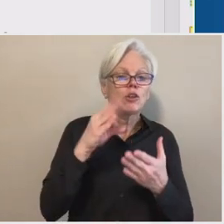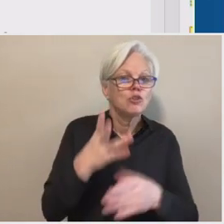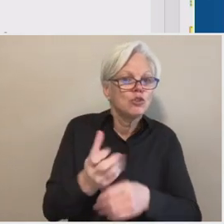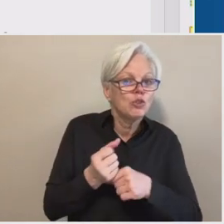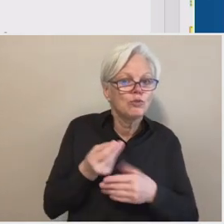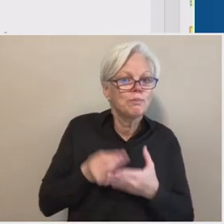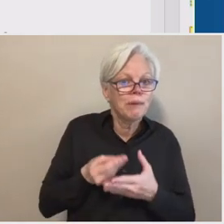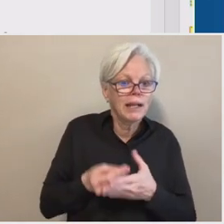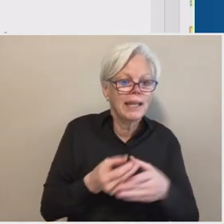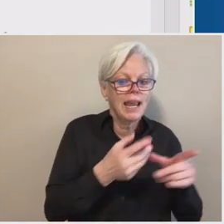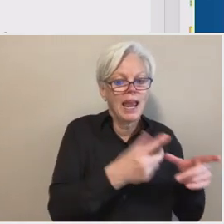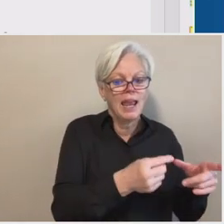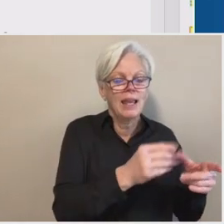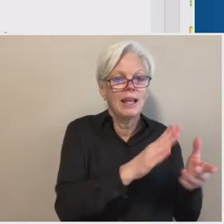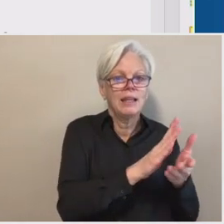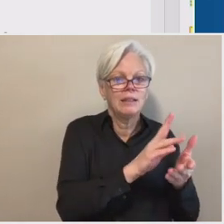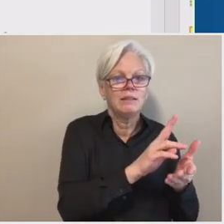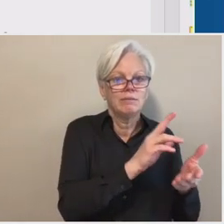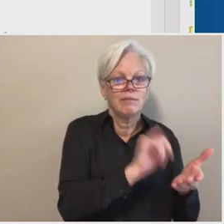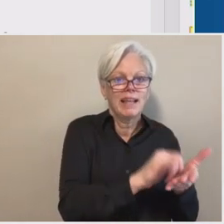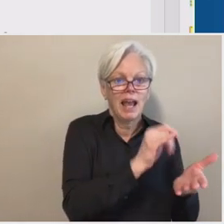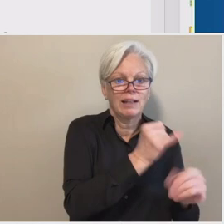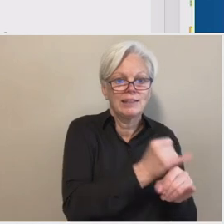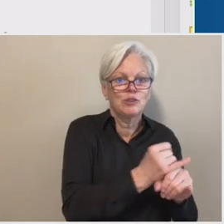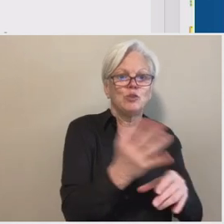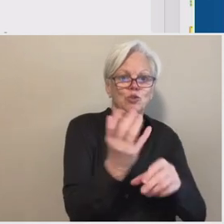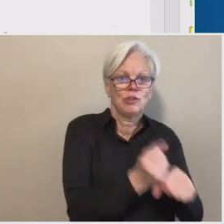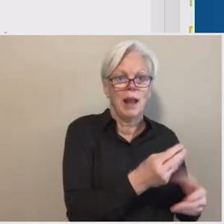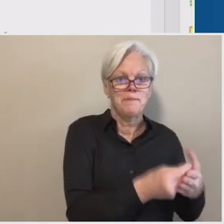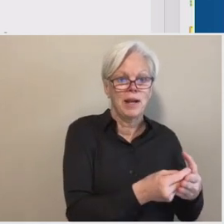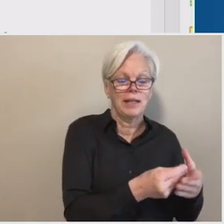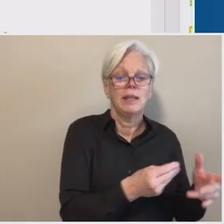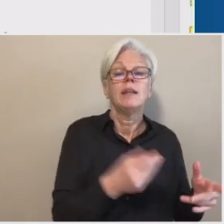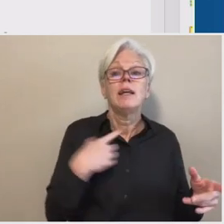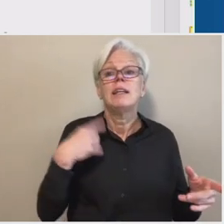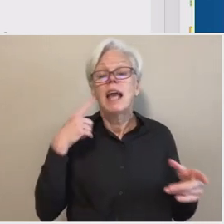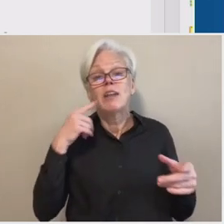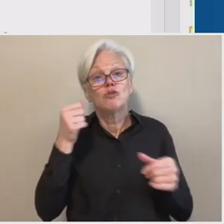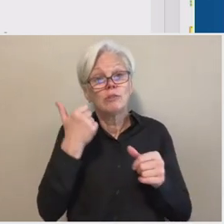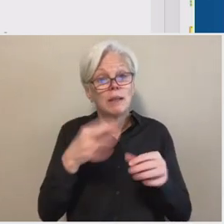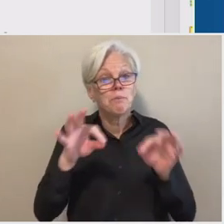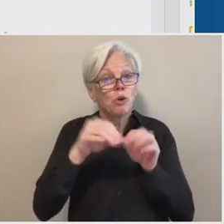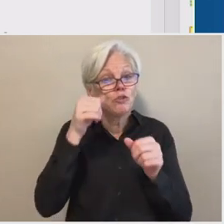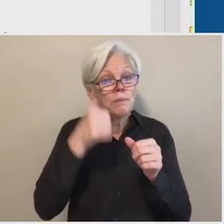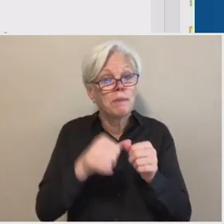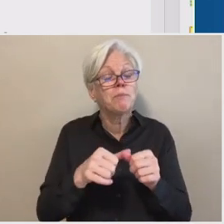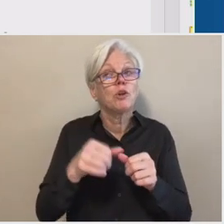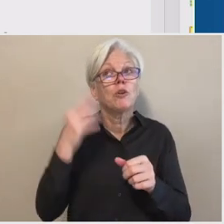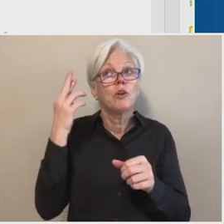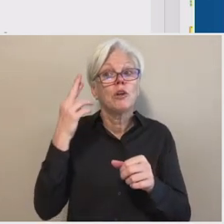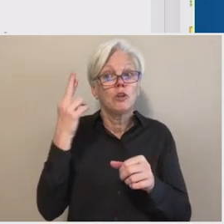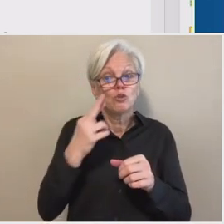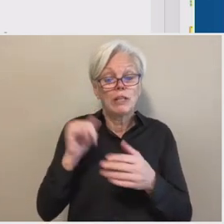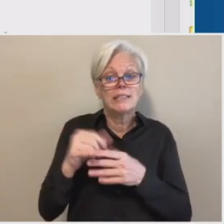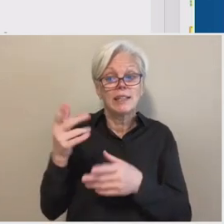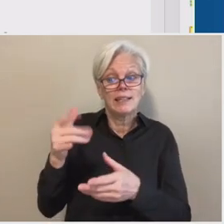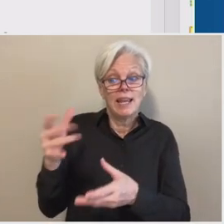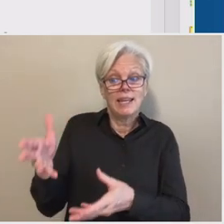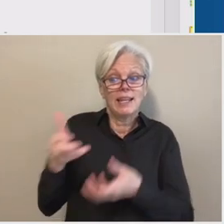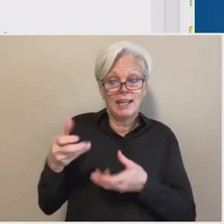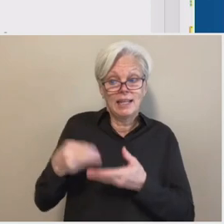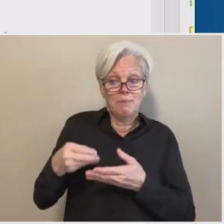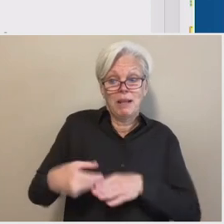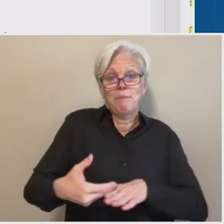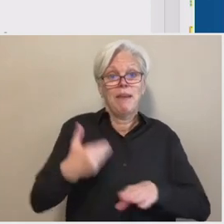and just, just to keep in mind, the reason that students can receive Title IV funds before they begin attendance is that we allow institutions